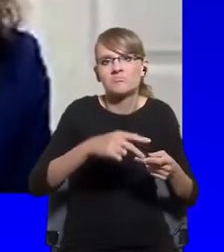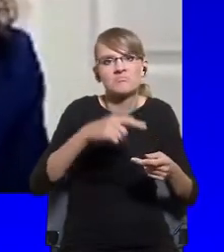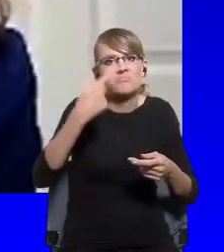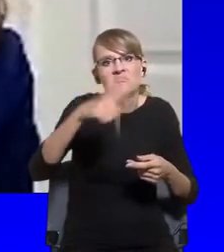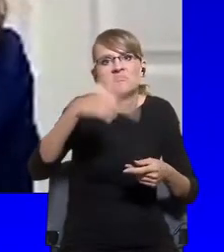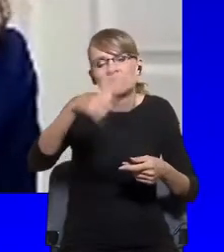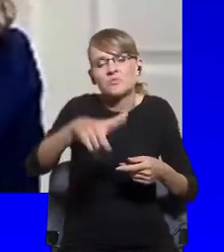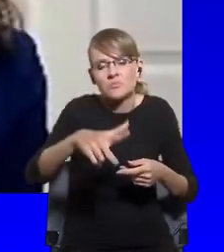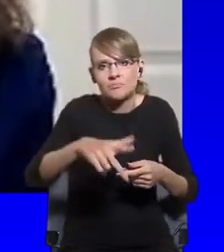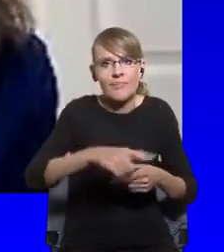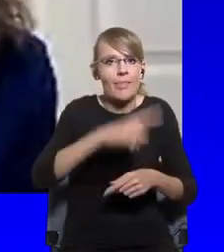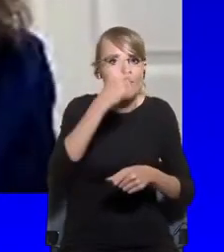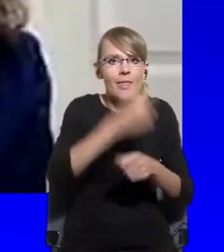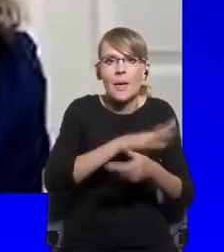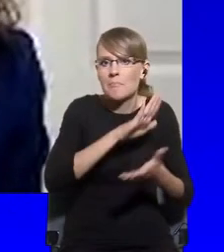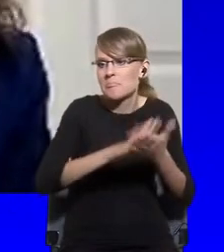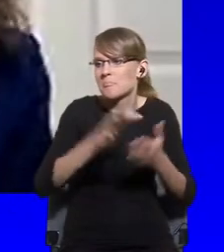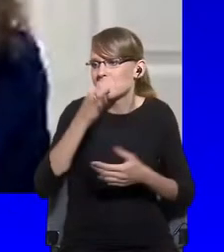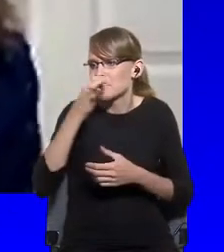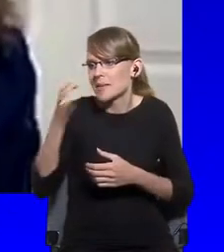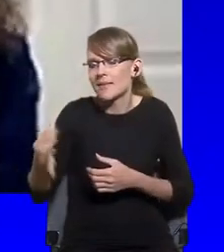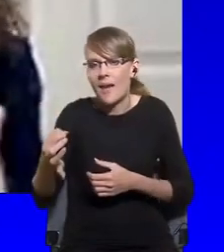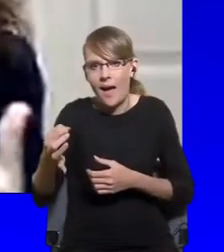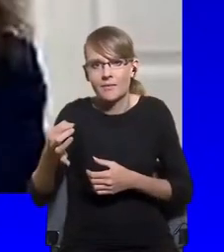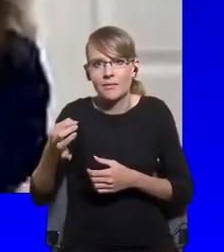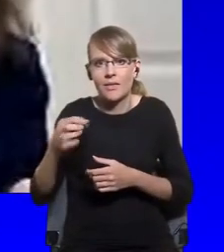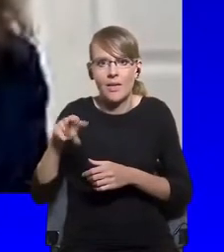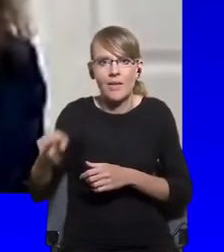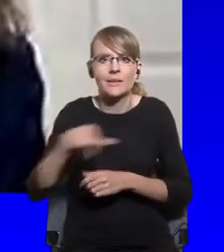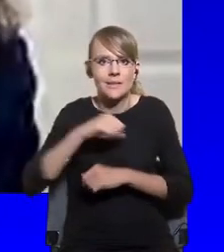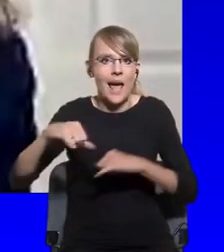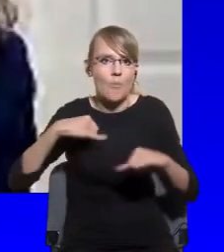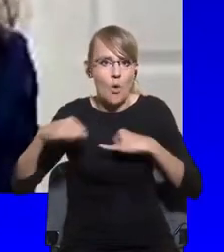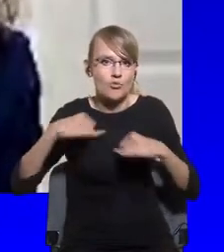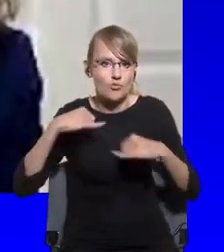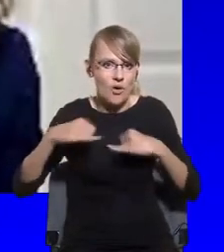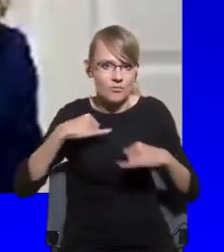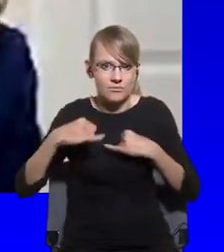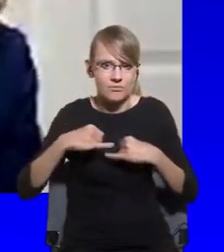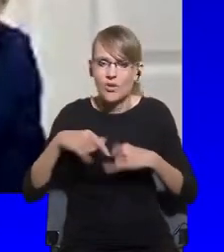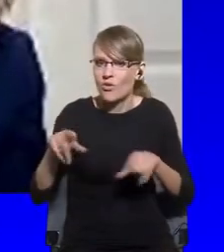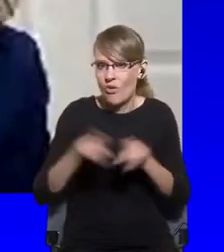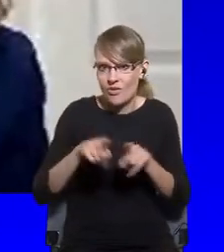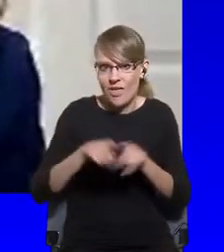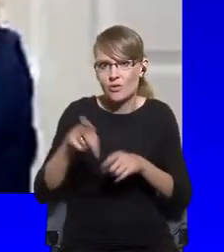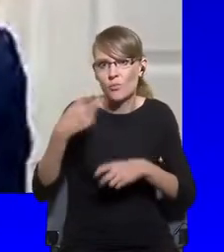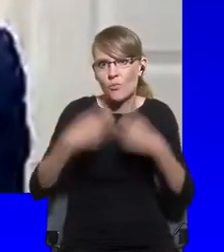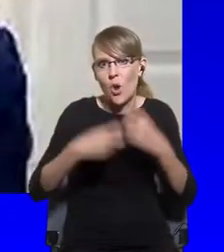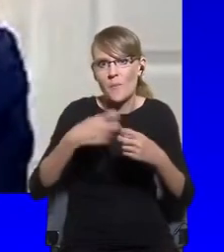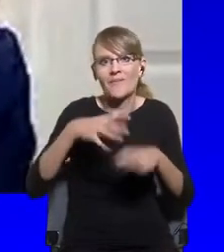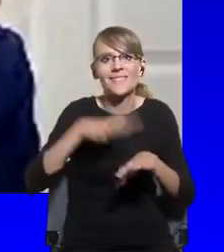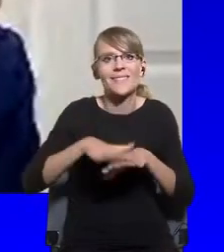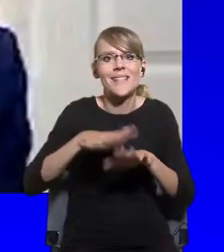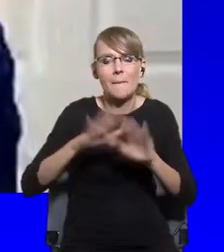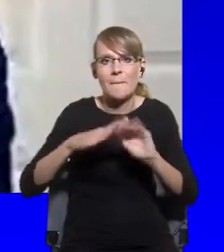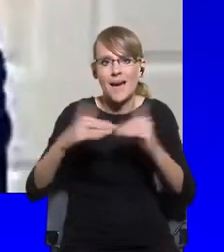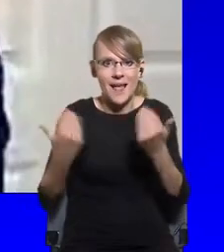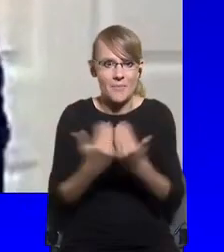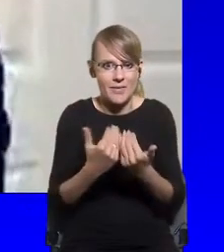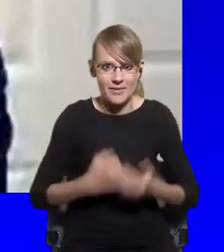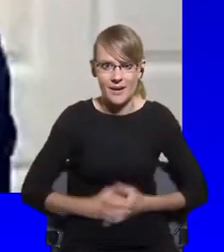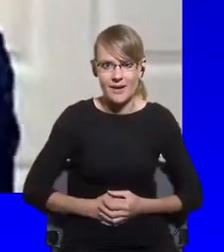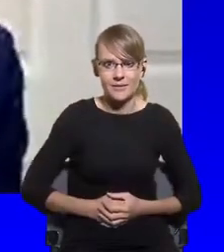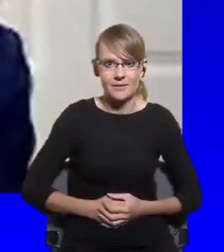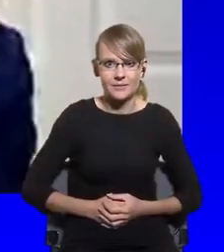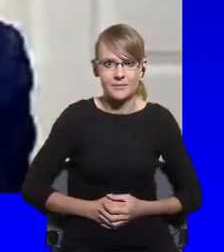governments. And that also, I find problematic in a parliamentary system. Thirdly, and I think it was mentioned in the